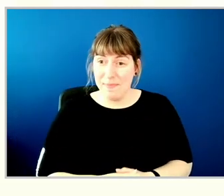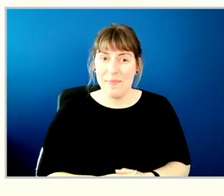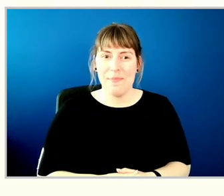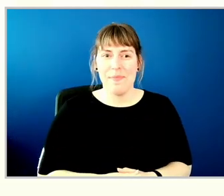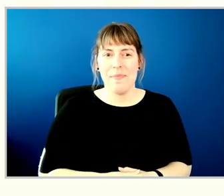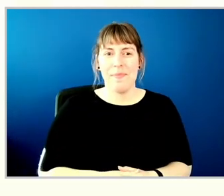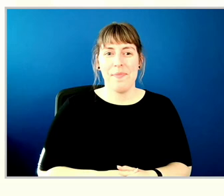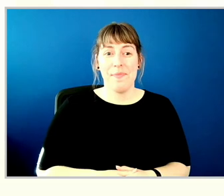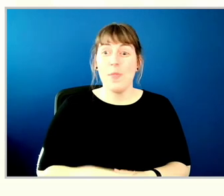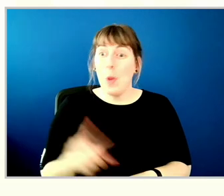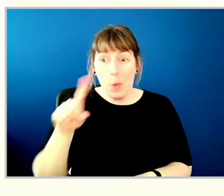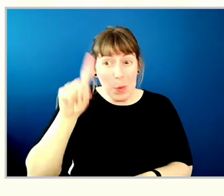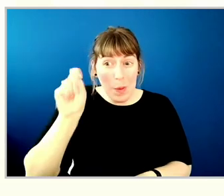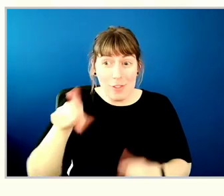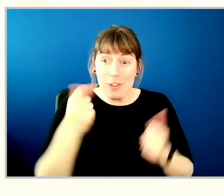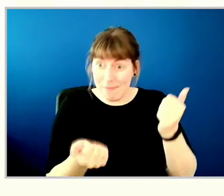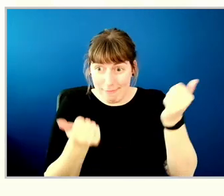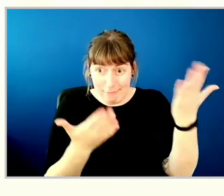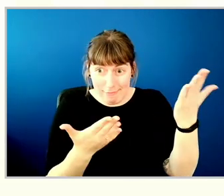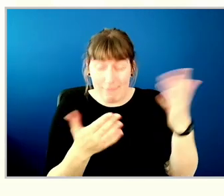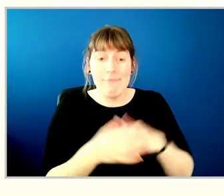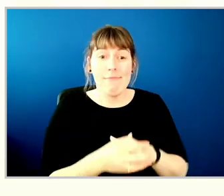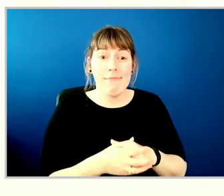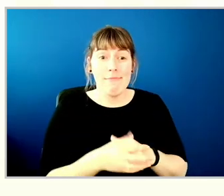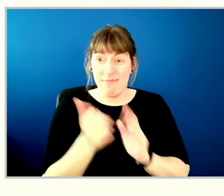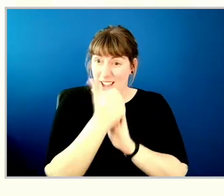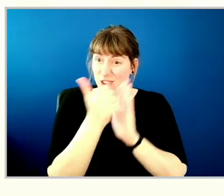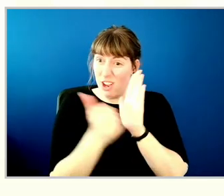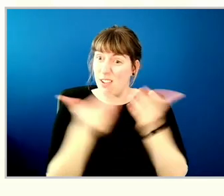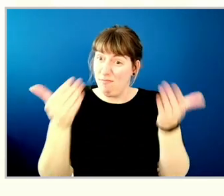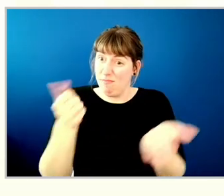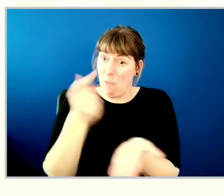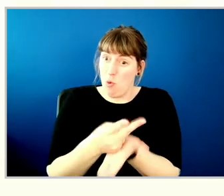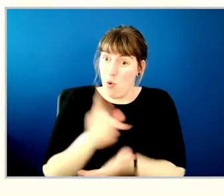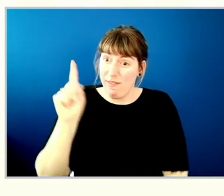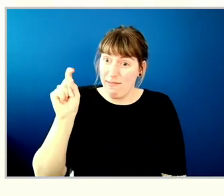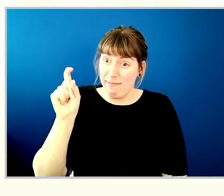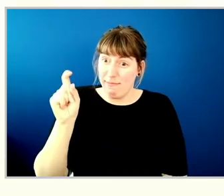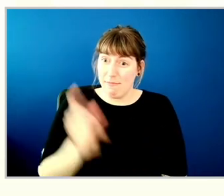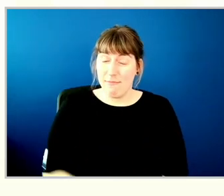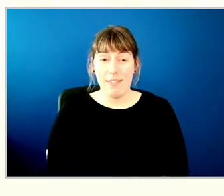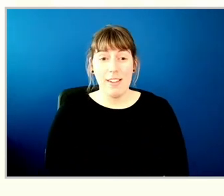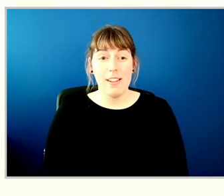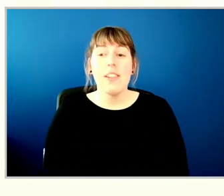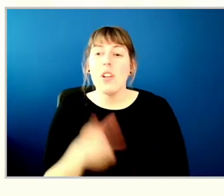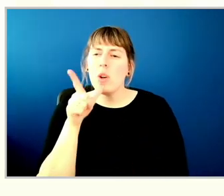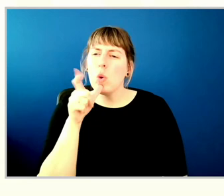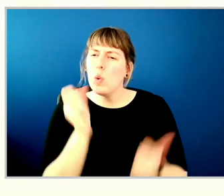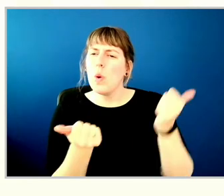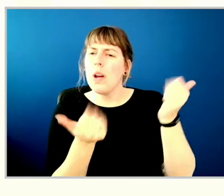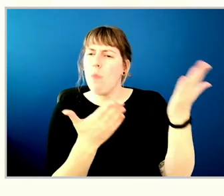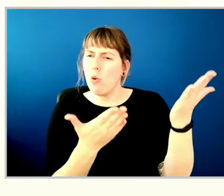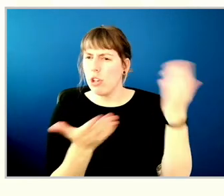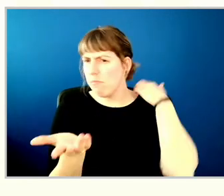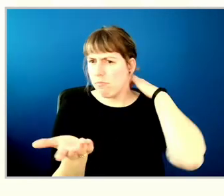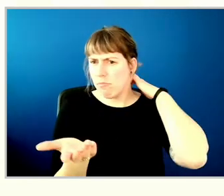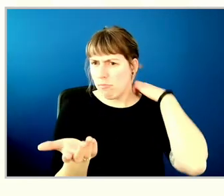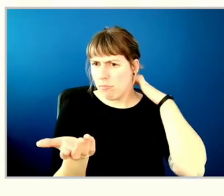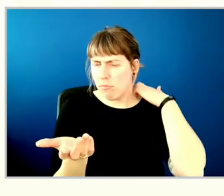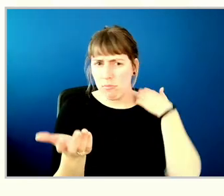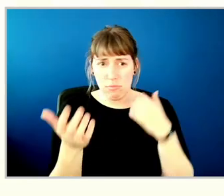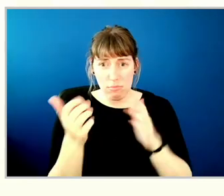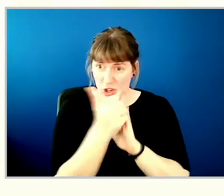So the question is, should the agenda be approved? Is there a motion that the agenda be approved